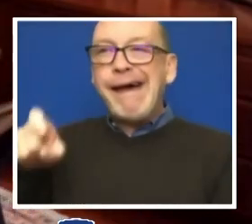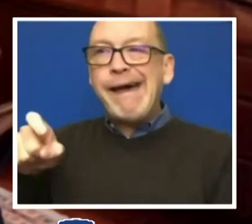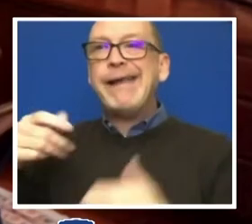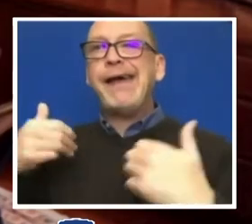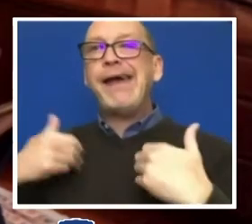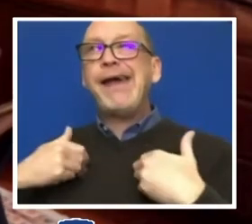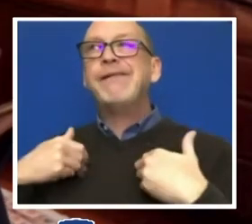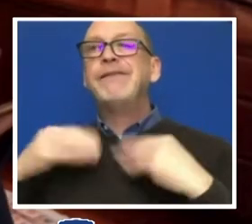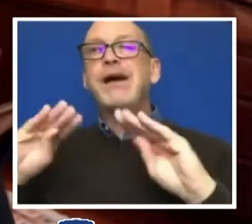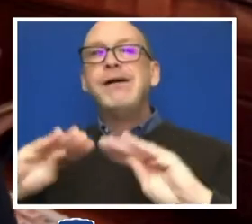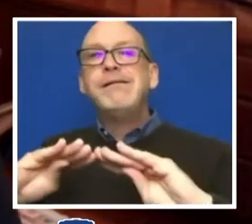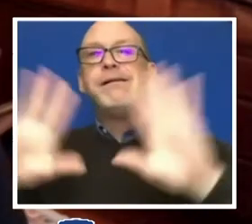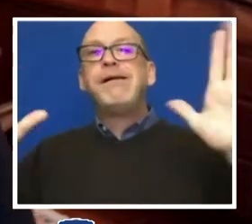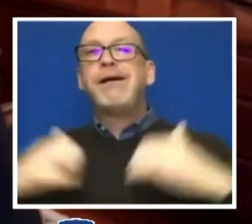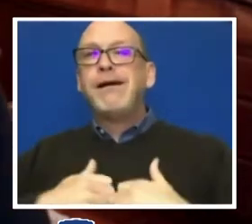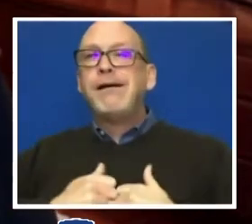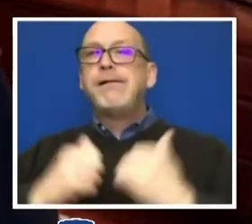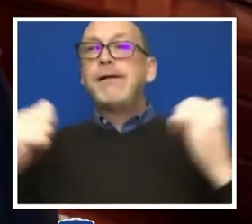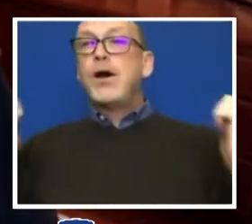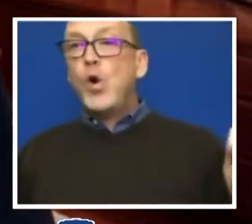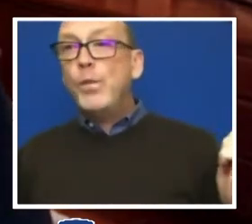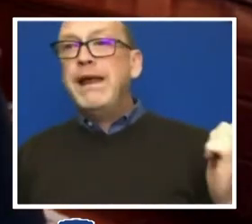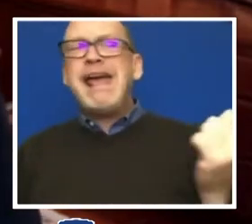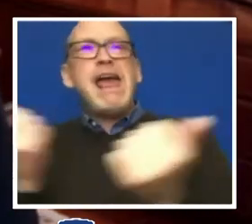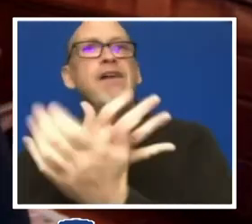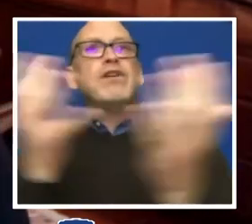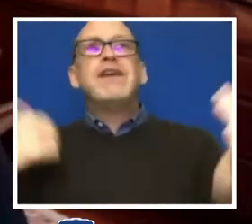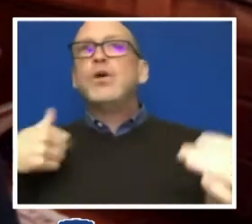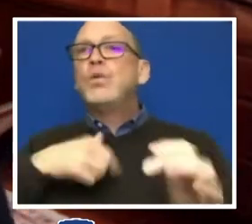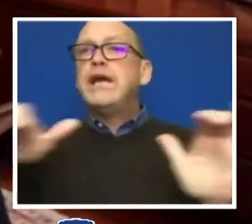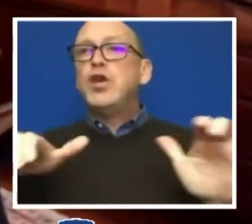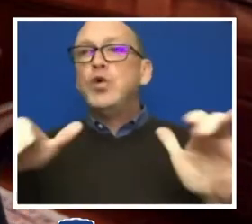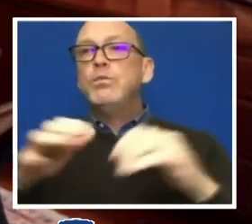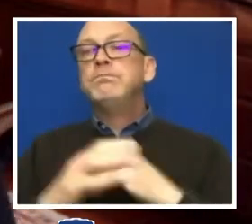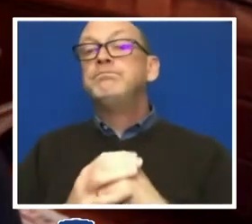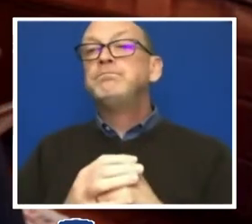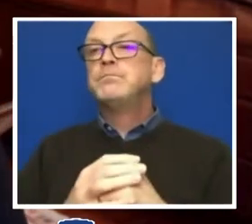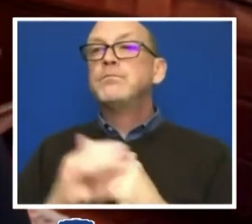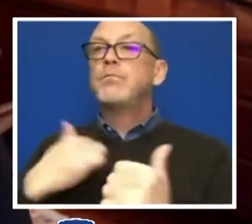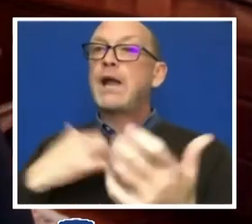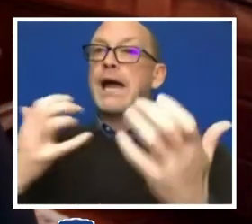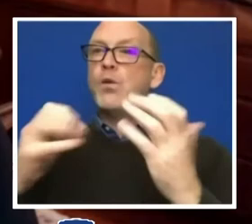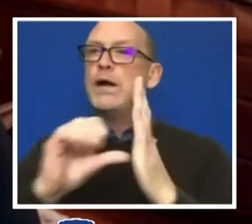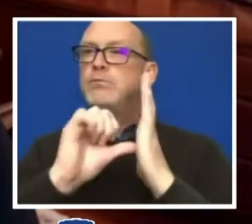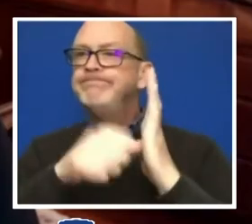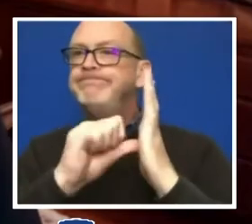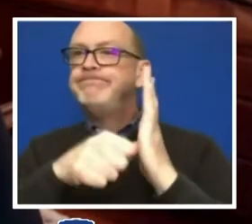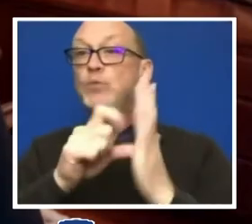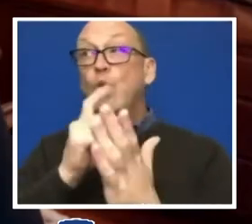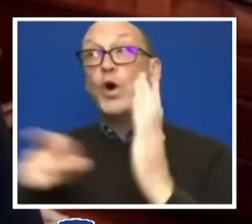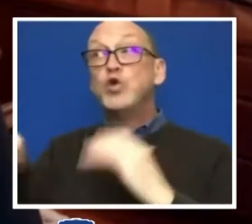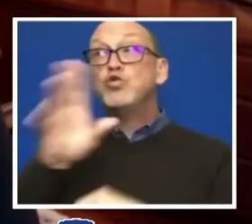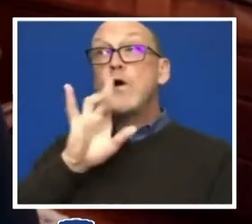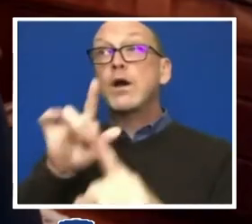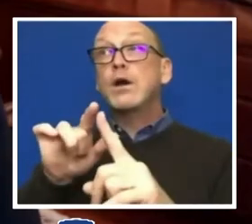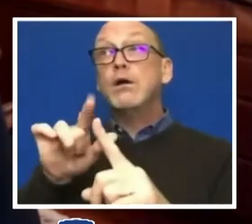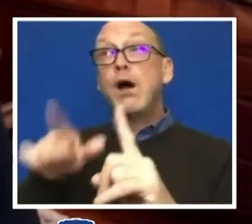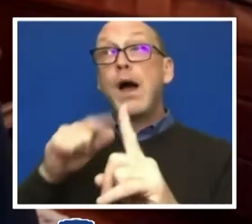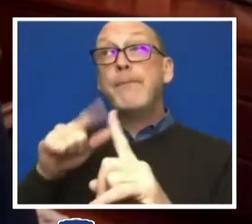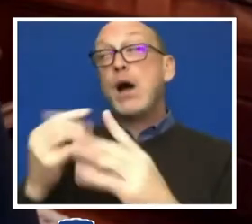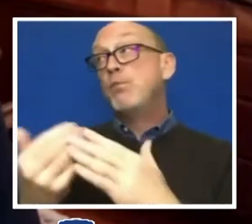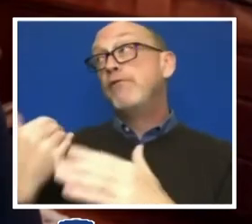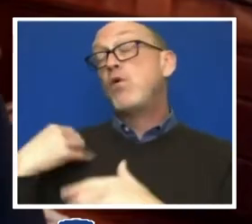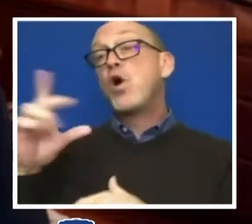transparency in all that we did. So I want to reiterate what you talked about, Dr. Barron, as the